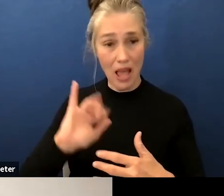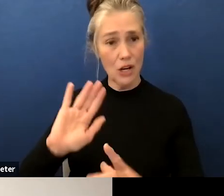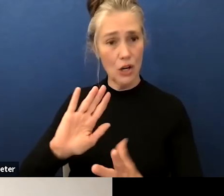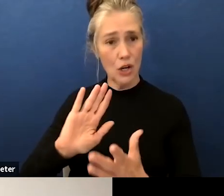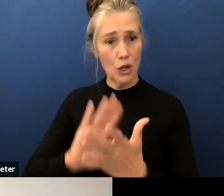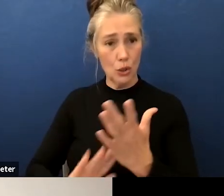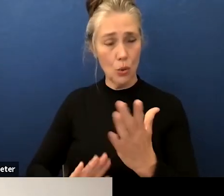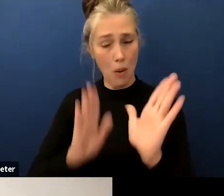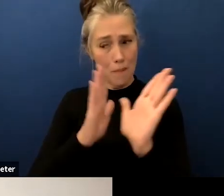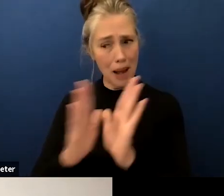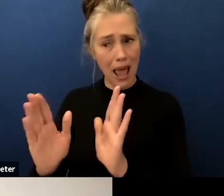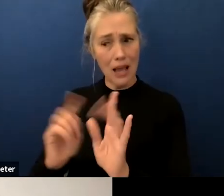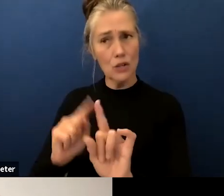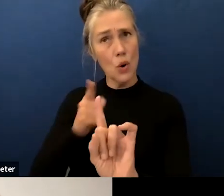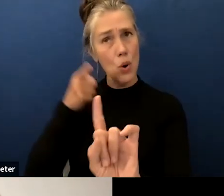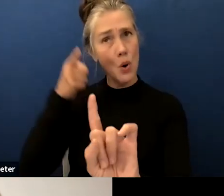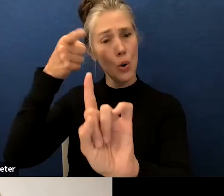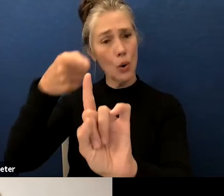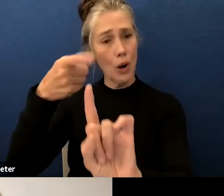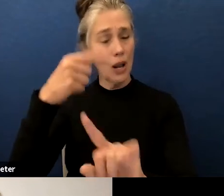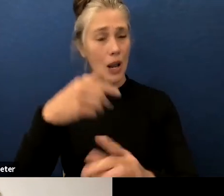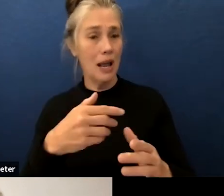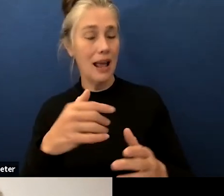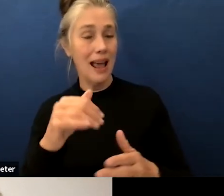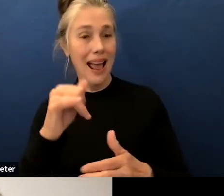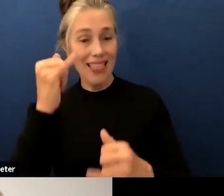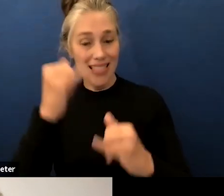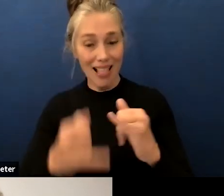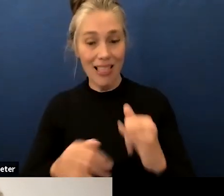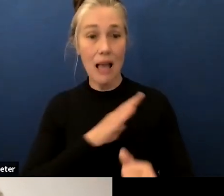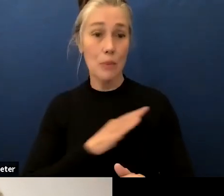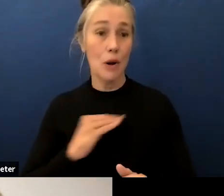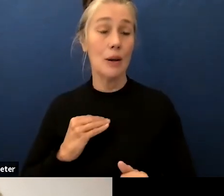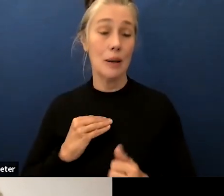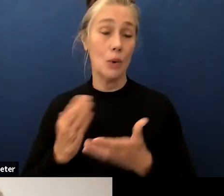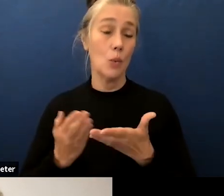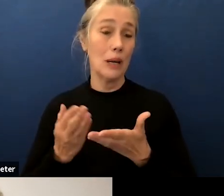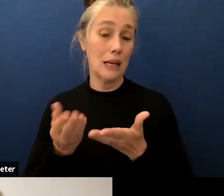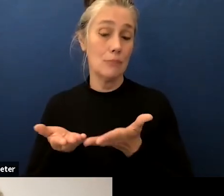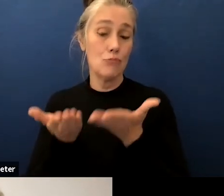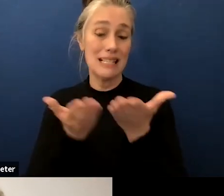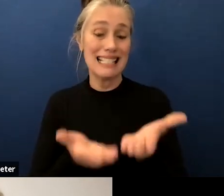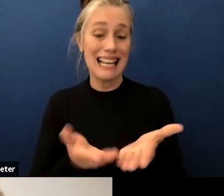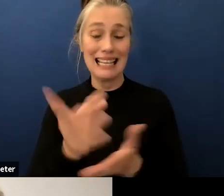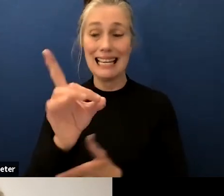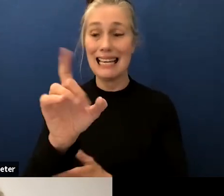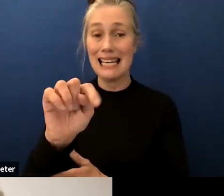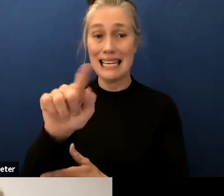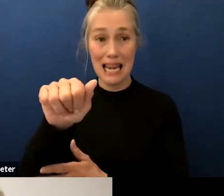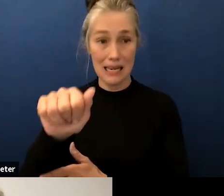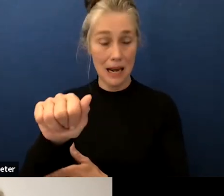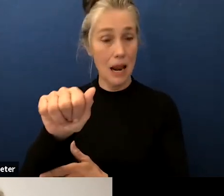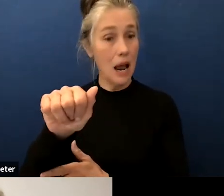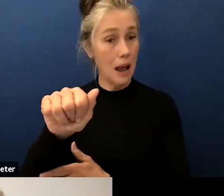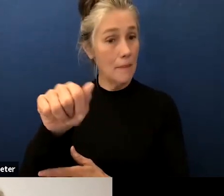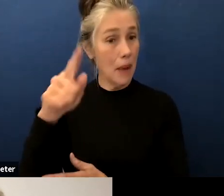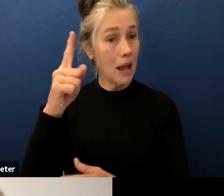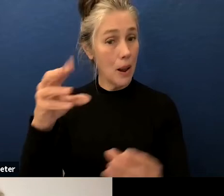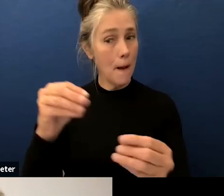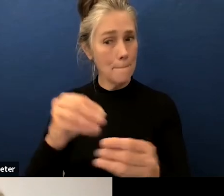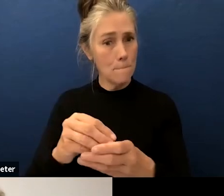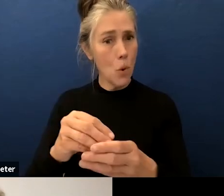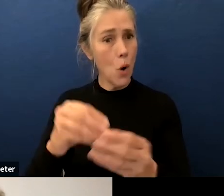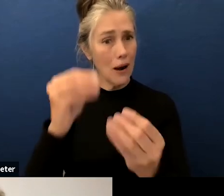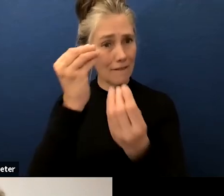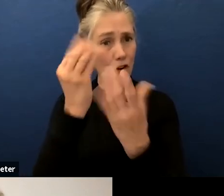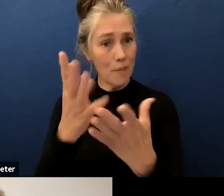too is that uh we presented data at the last board meeting but I think um there is information inclusive of data but that is